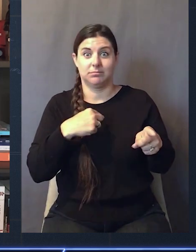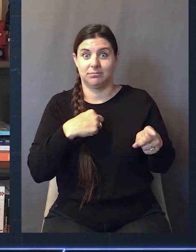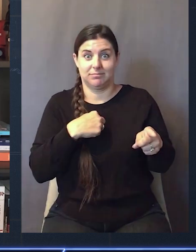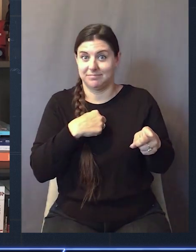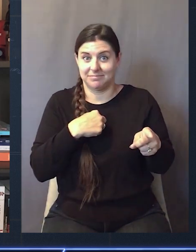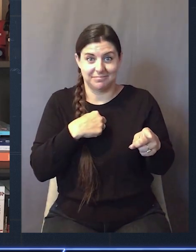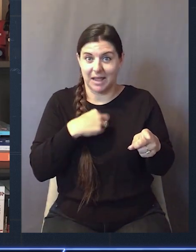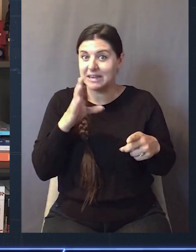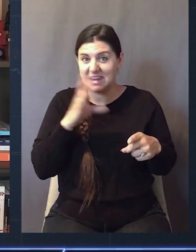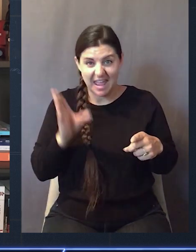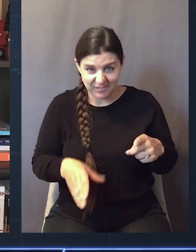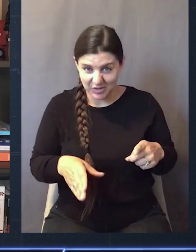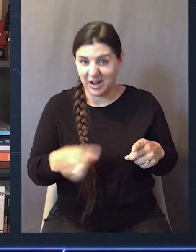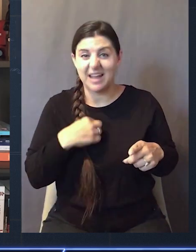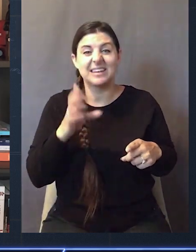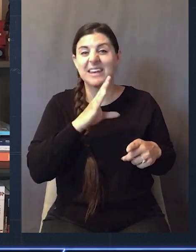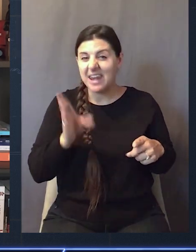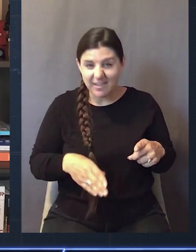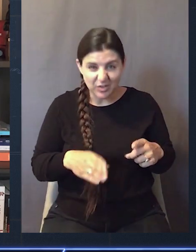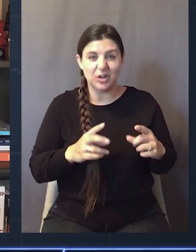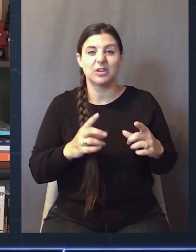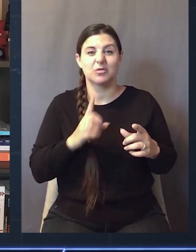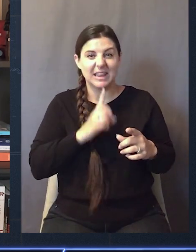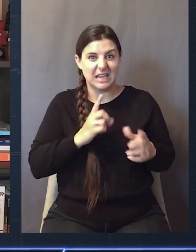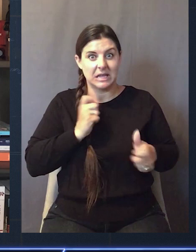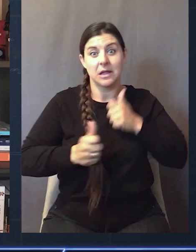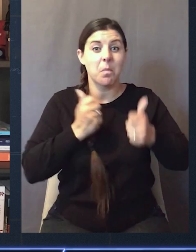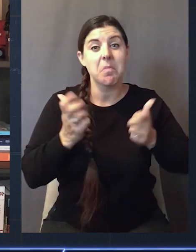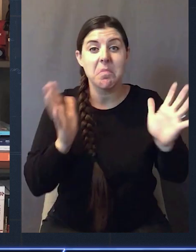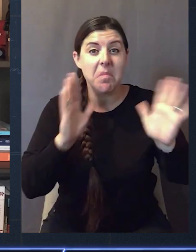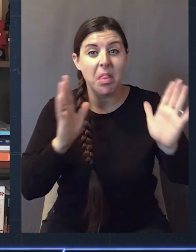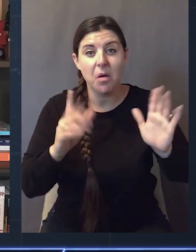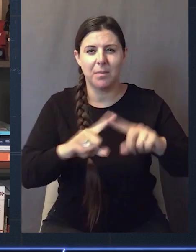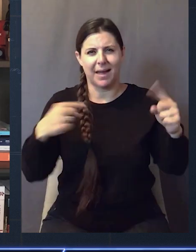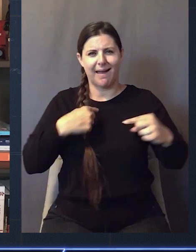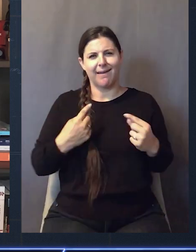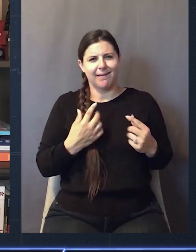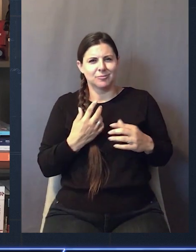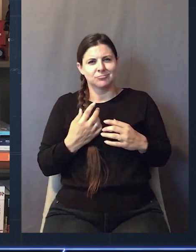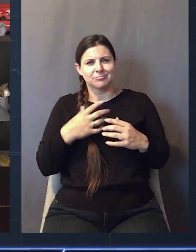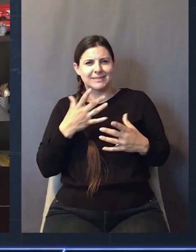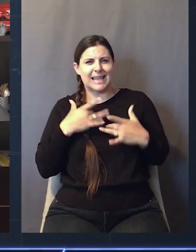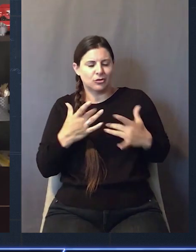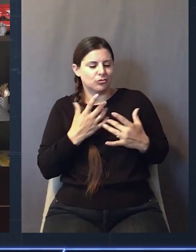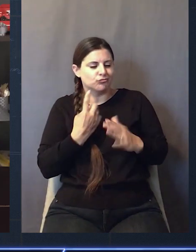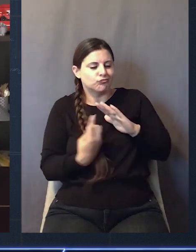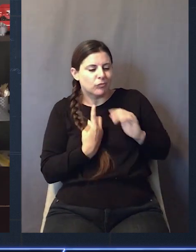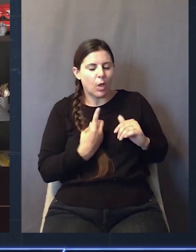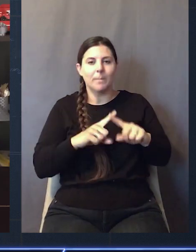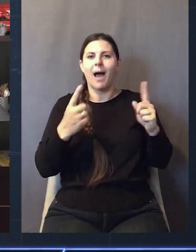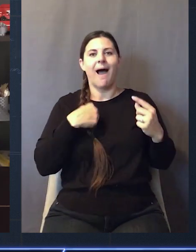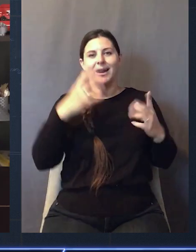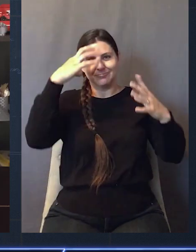early dinner. Go in the diner. And I never do this. I'm happy just to go in and be by myself. There's a truck